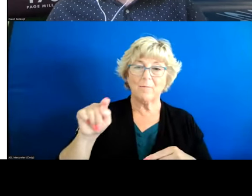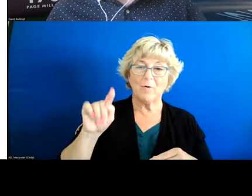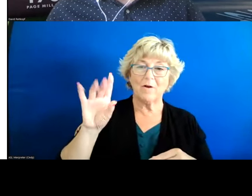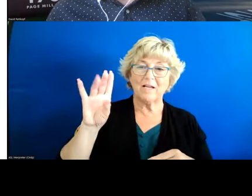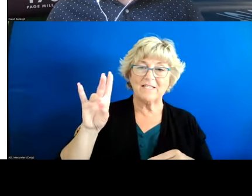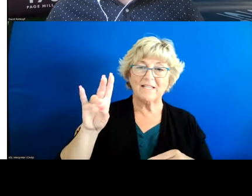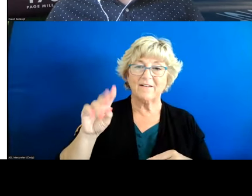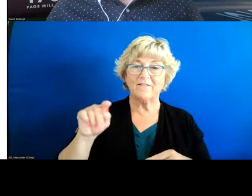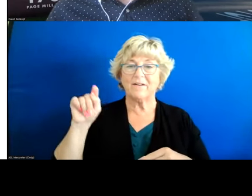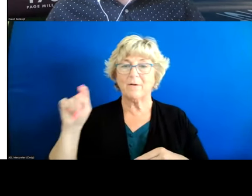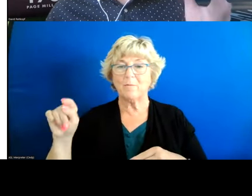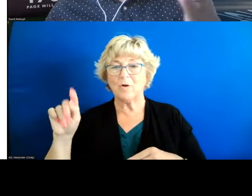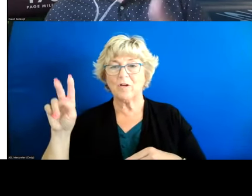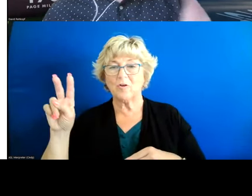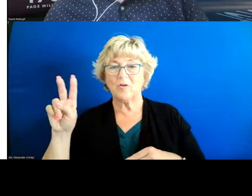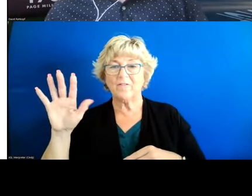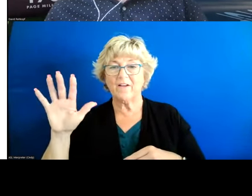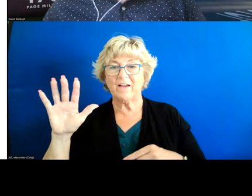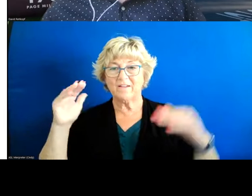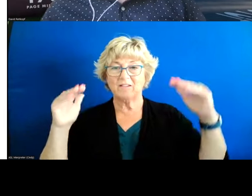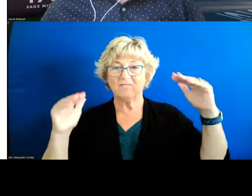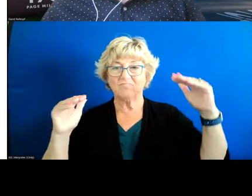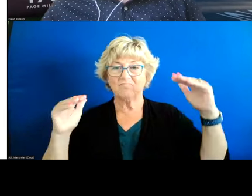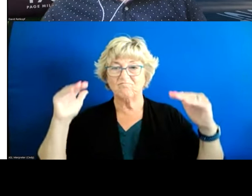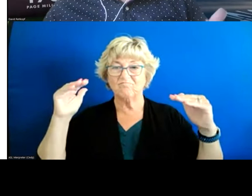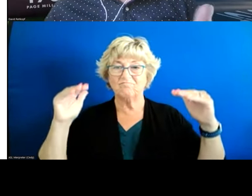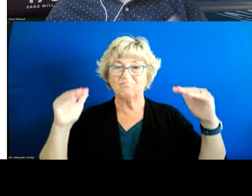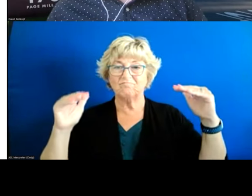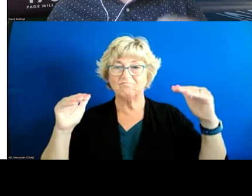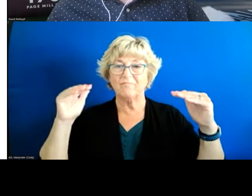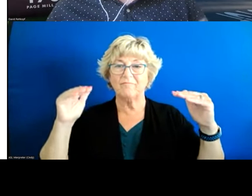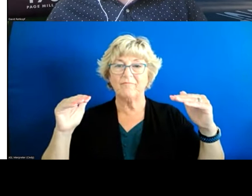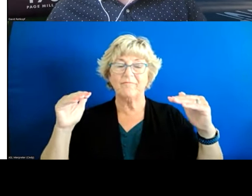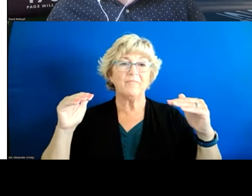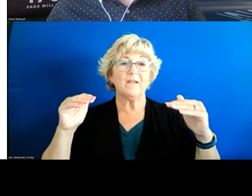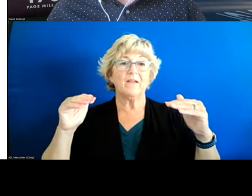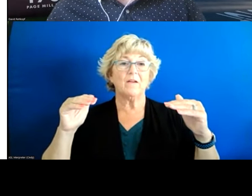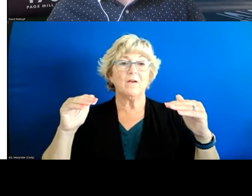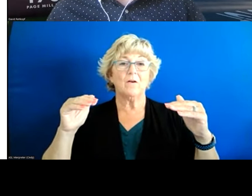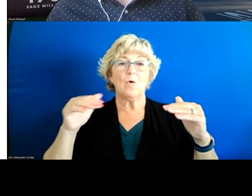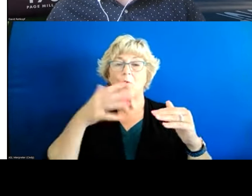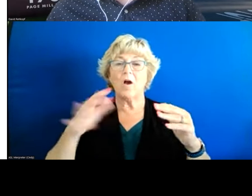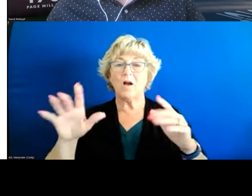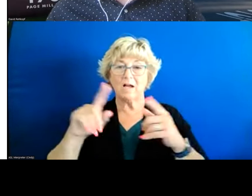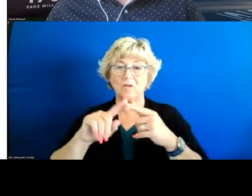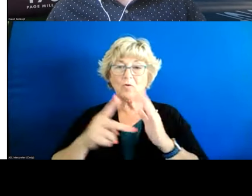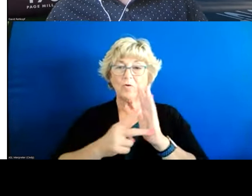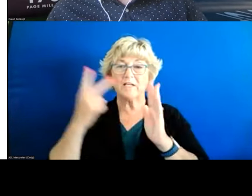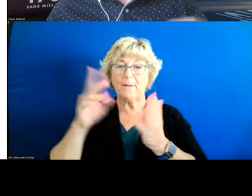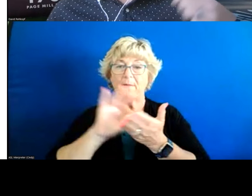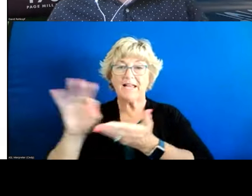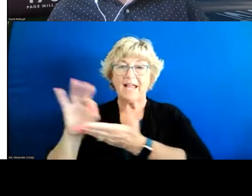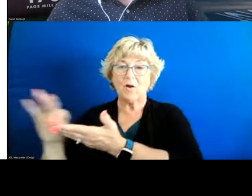so generally pretty closely weighted a lot of the weights within domains were really just so we weren't double counting things so we have like